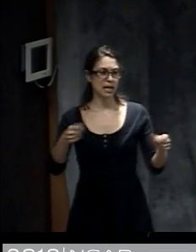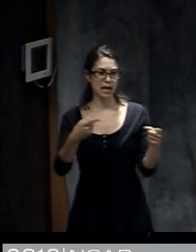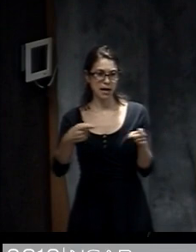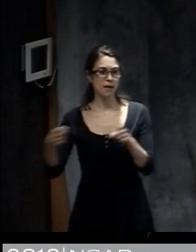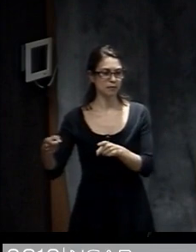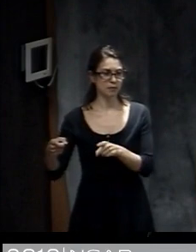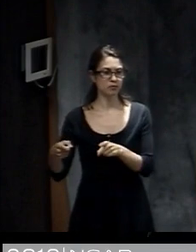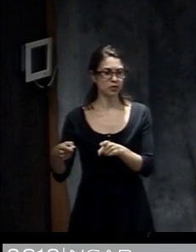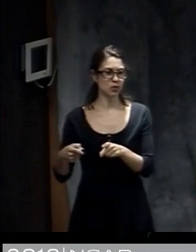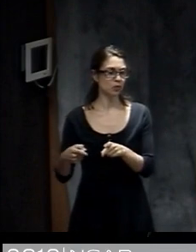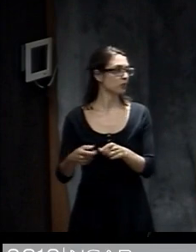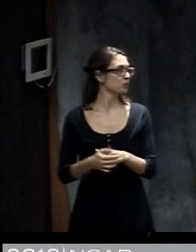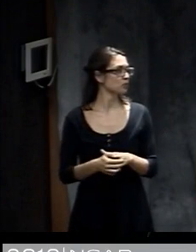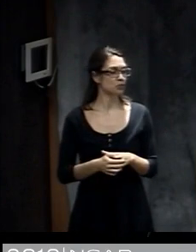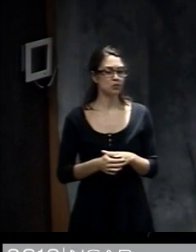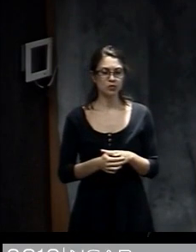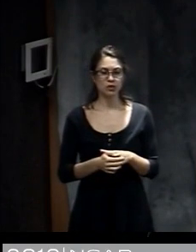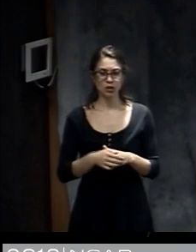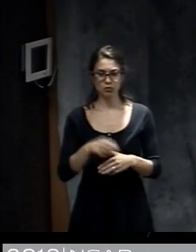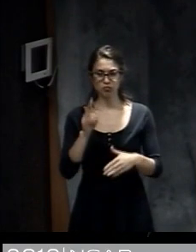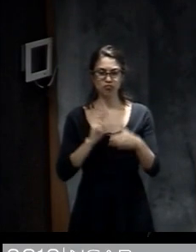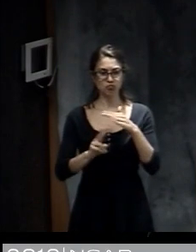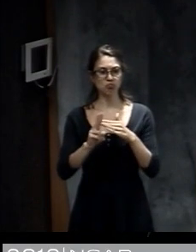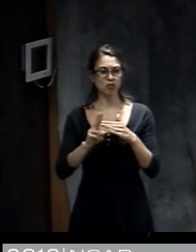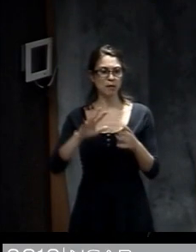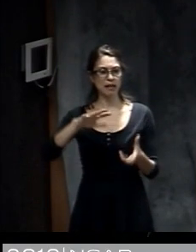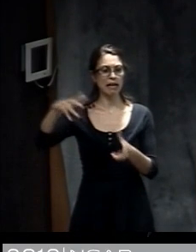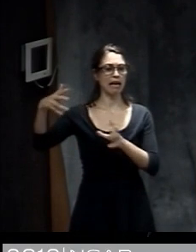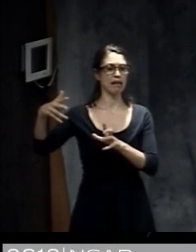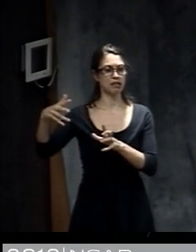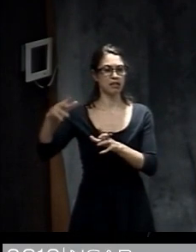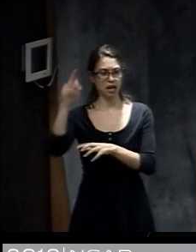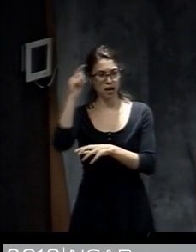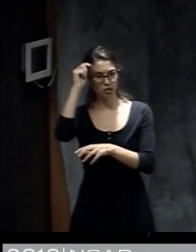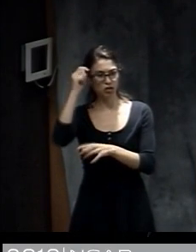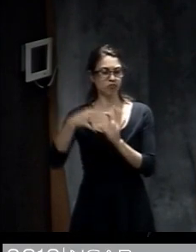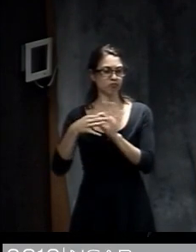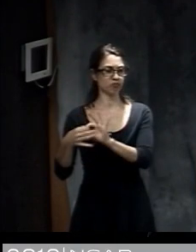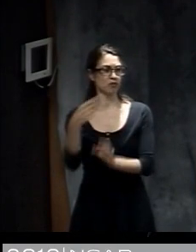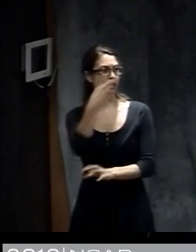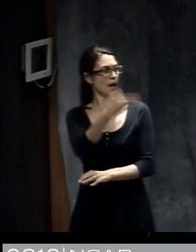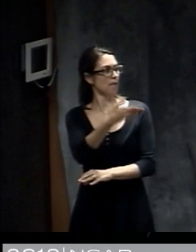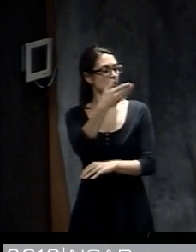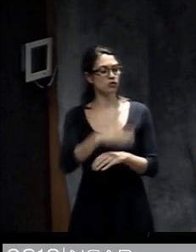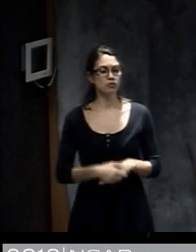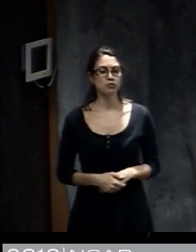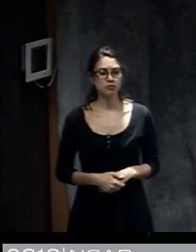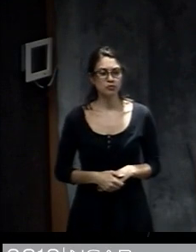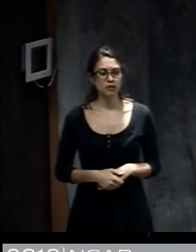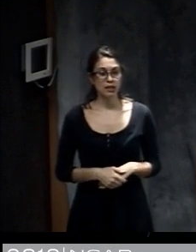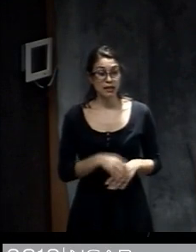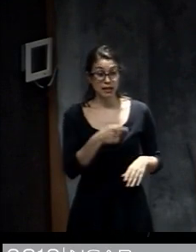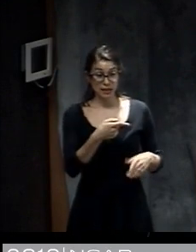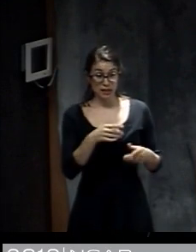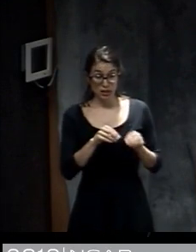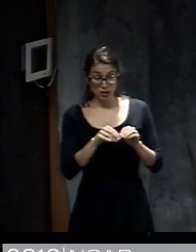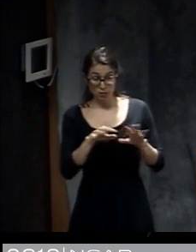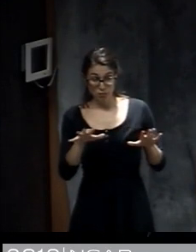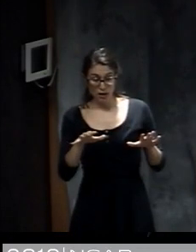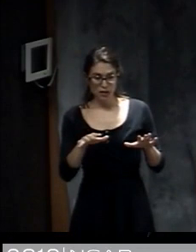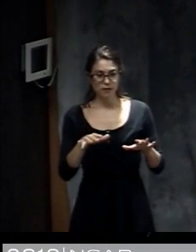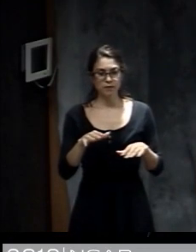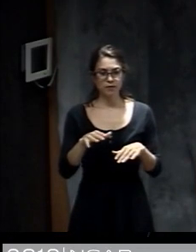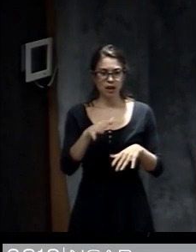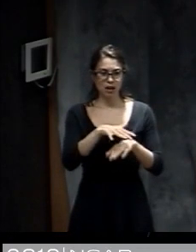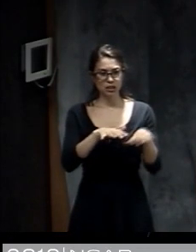systems connected to Chaos Theory. So if you move forward in time, you can see that here's the spread in the ensemble forecast about seven